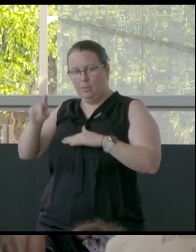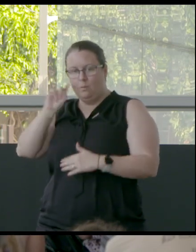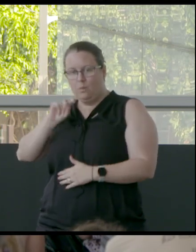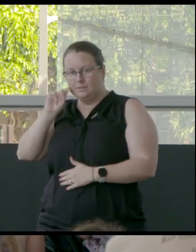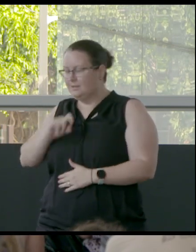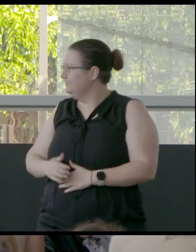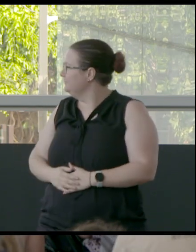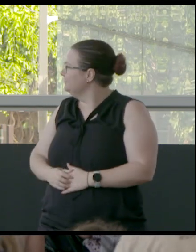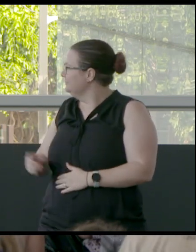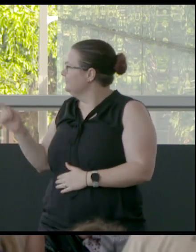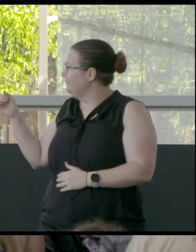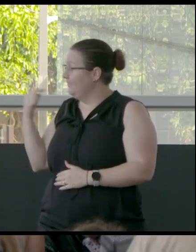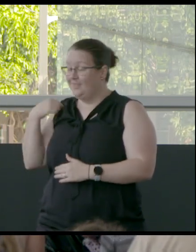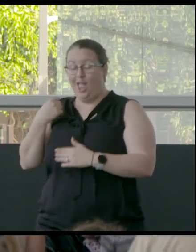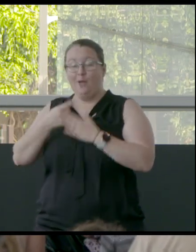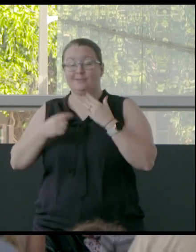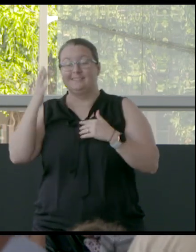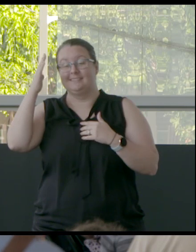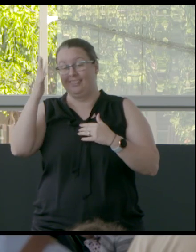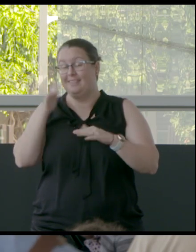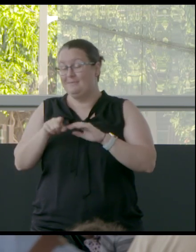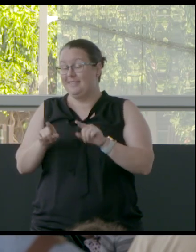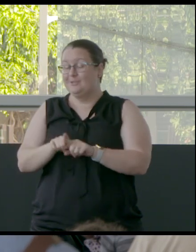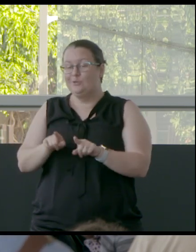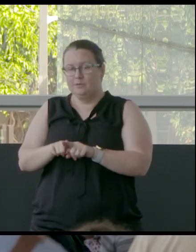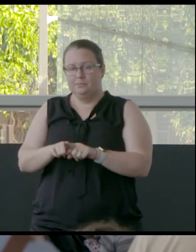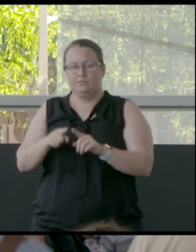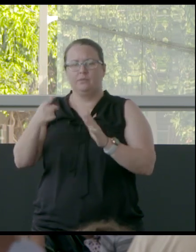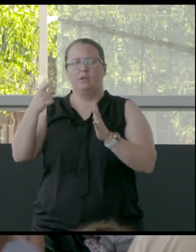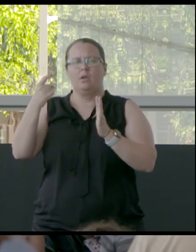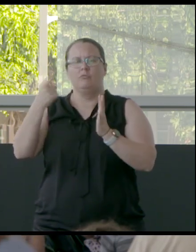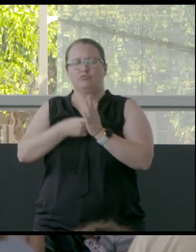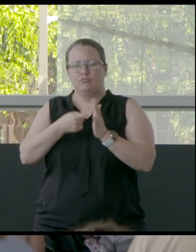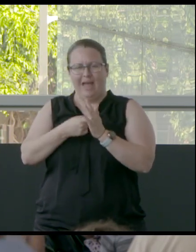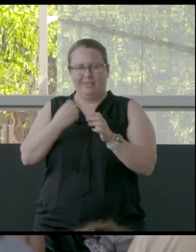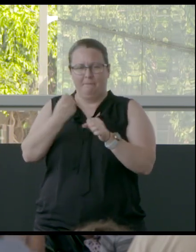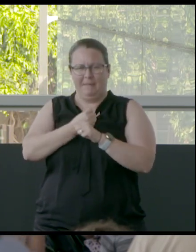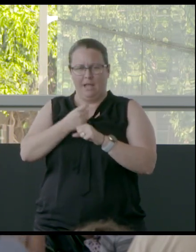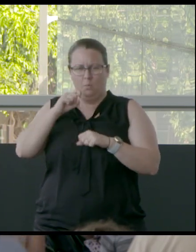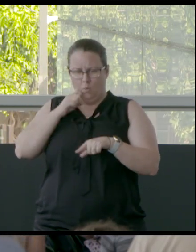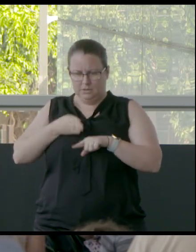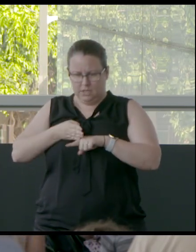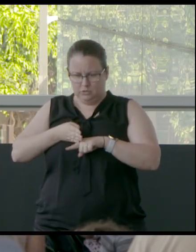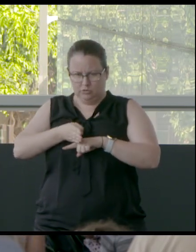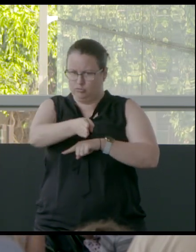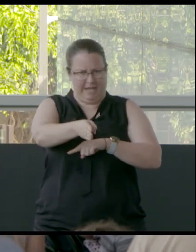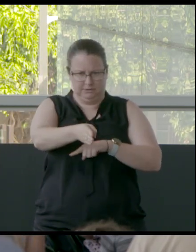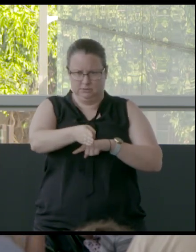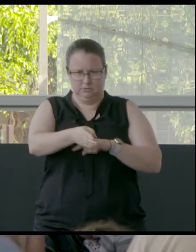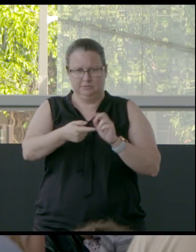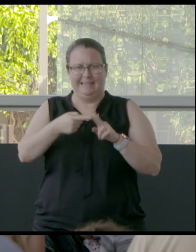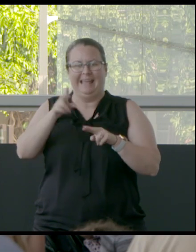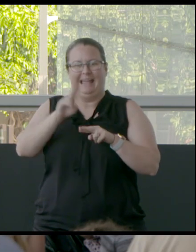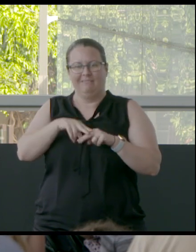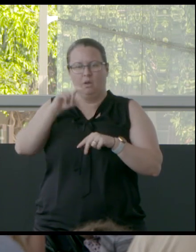Oh, I think I was thinking about that, yeah. So rather than redirecting water in a straight line, if it's